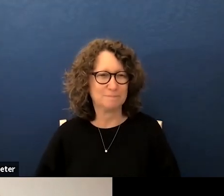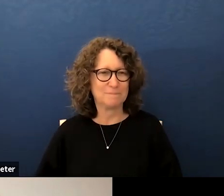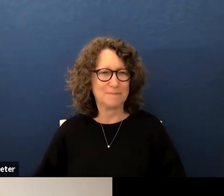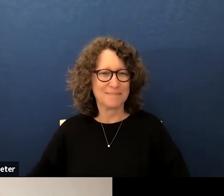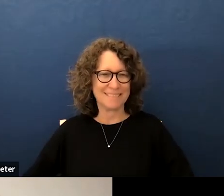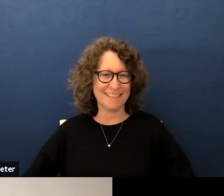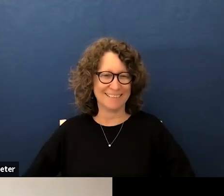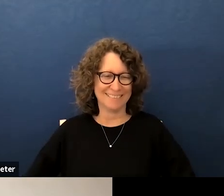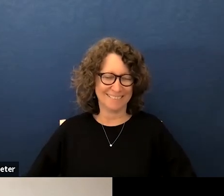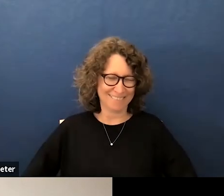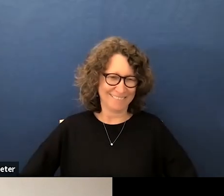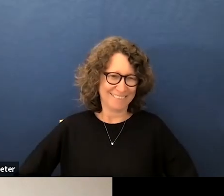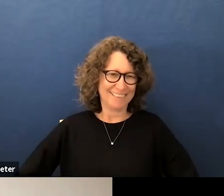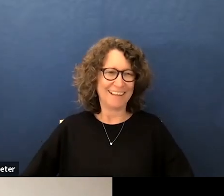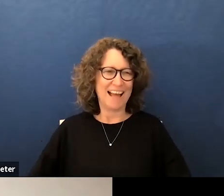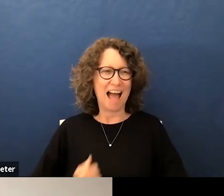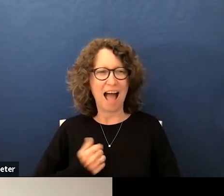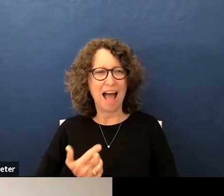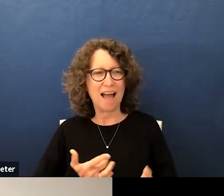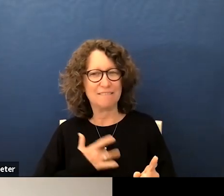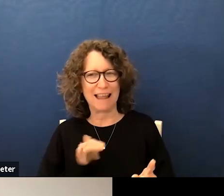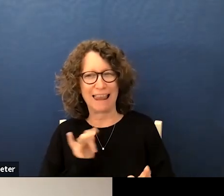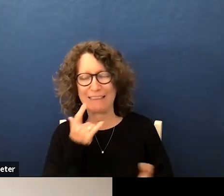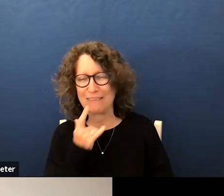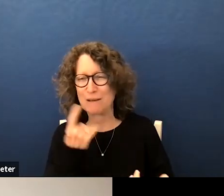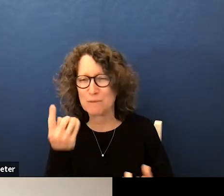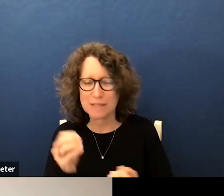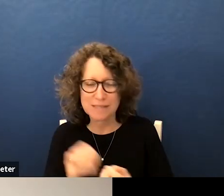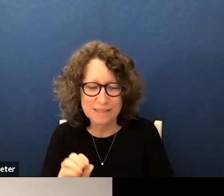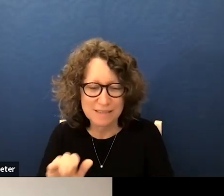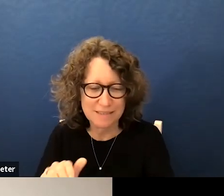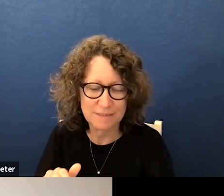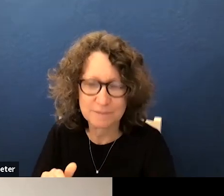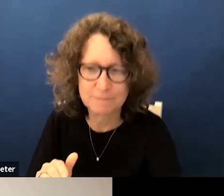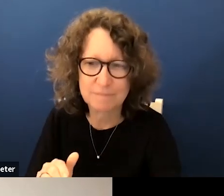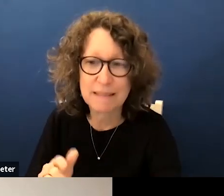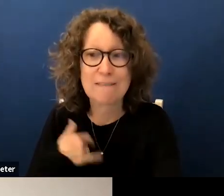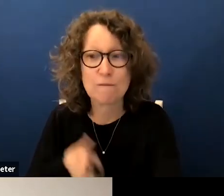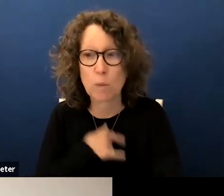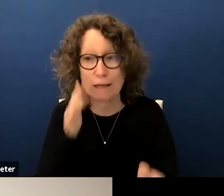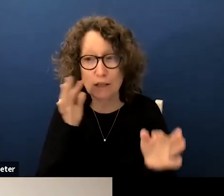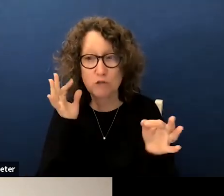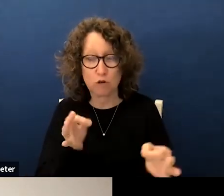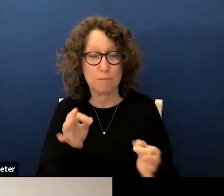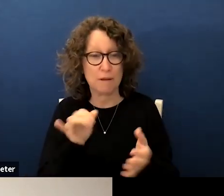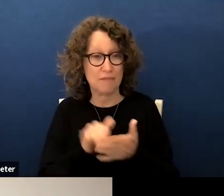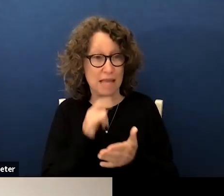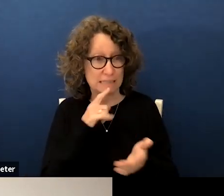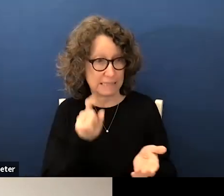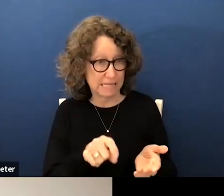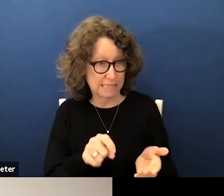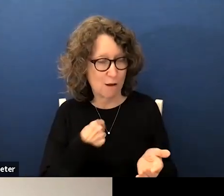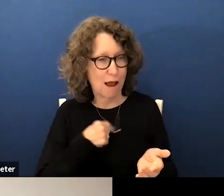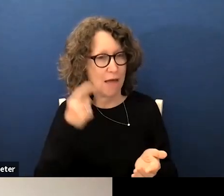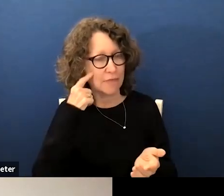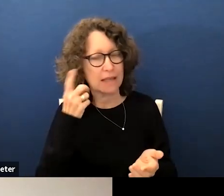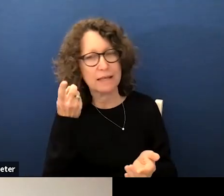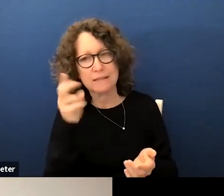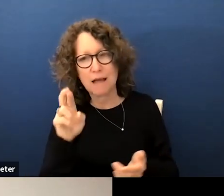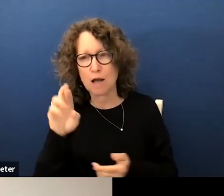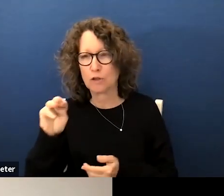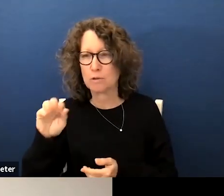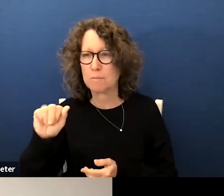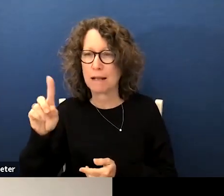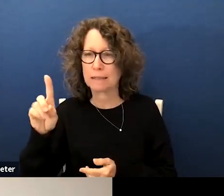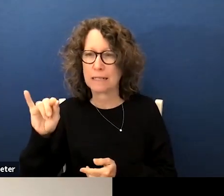that i felt like there was general approval to do that and so if we determine that that's necessary i believe dr maldonado told